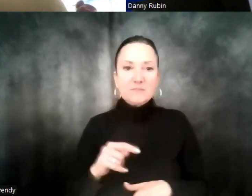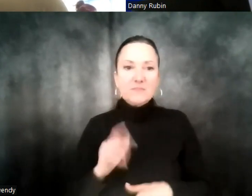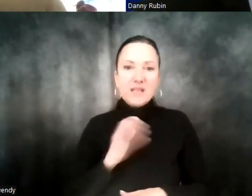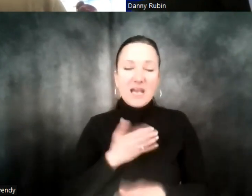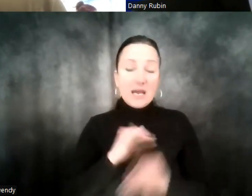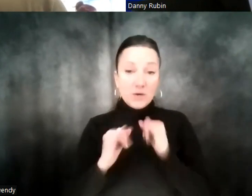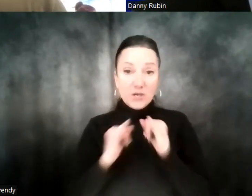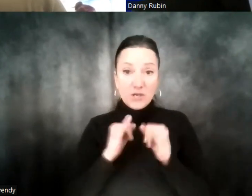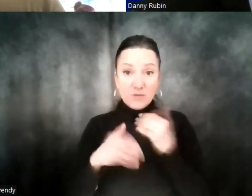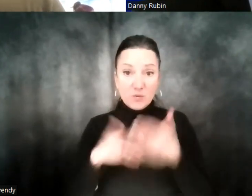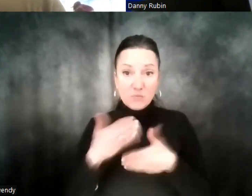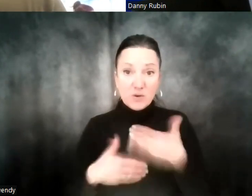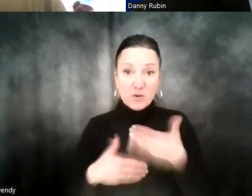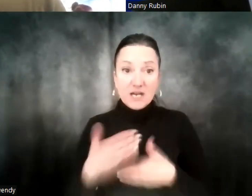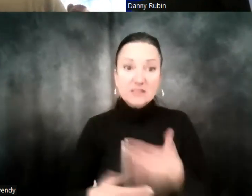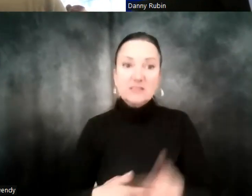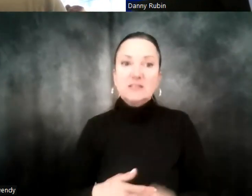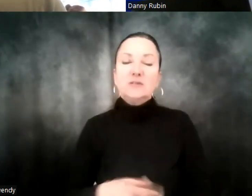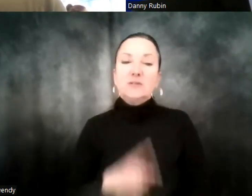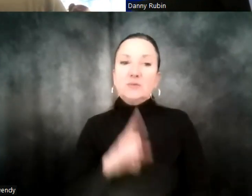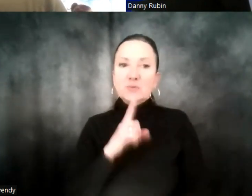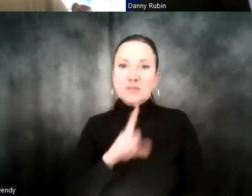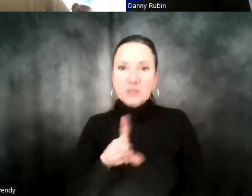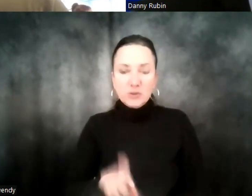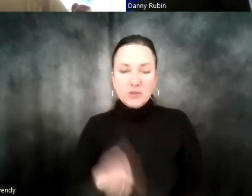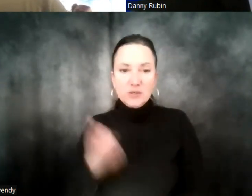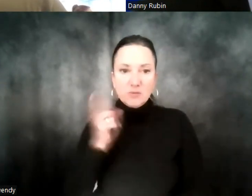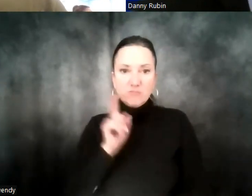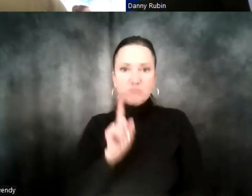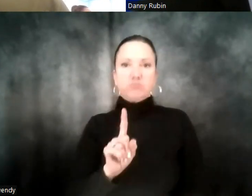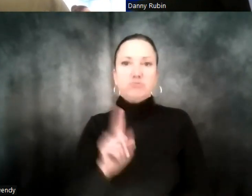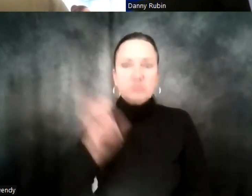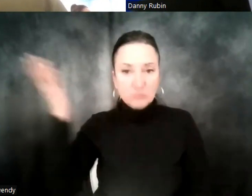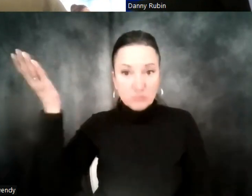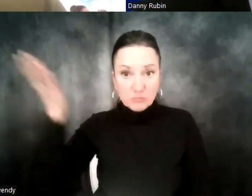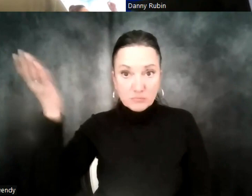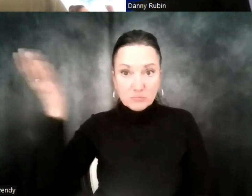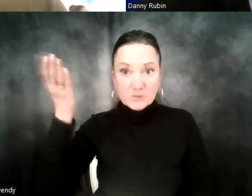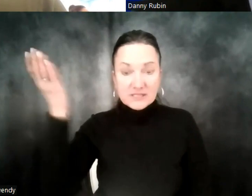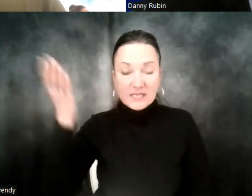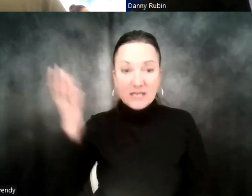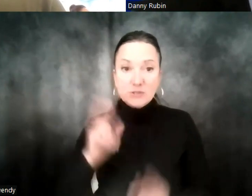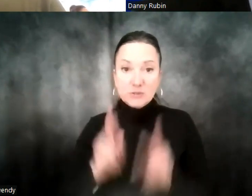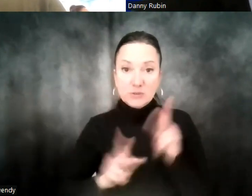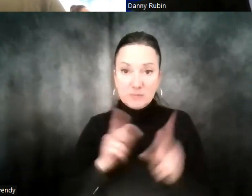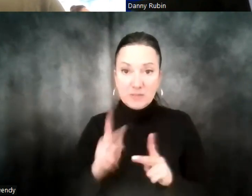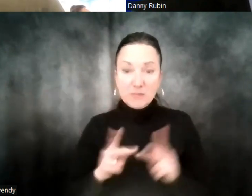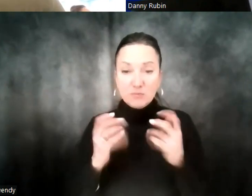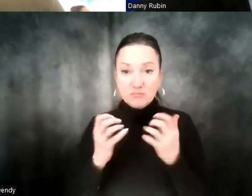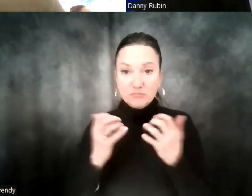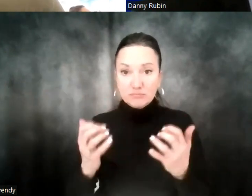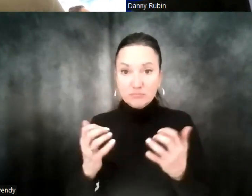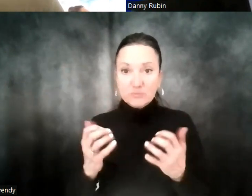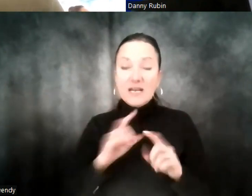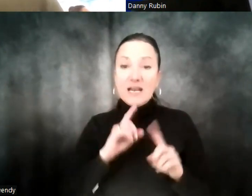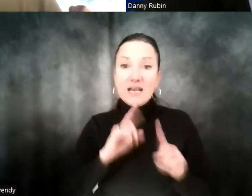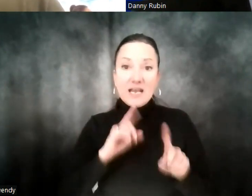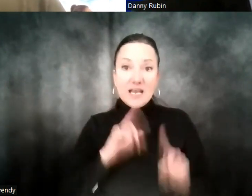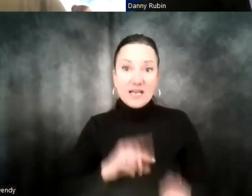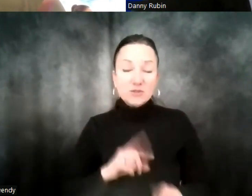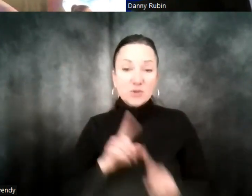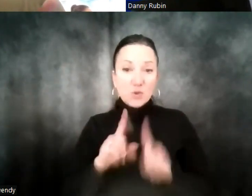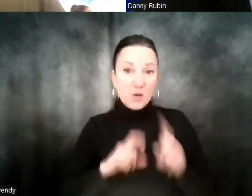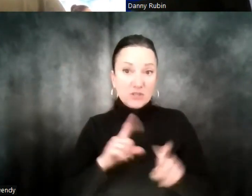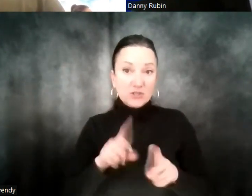process, there are several sections where you need to be able to present to the people that are interviewing you, as well as answering questions in a specific way.